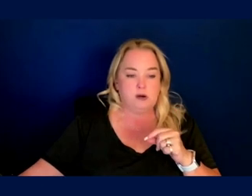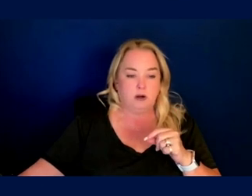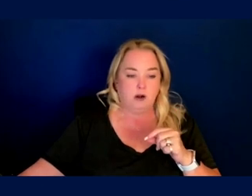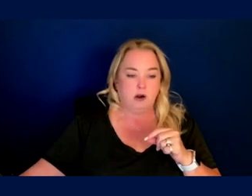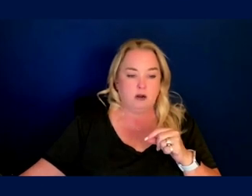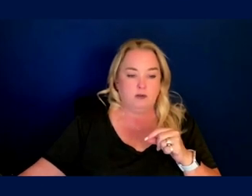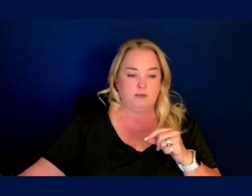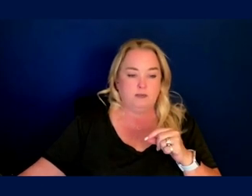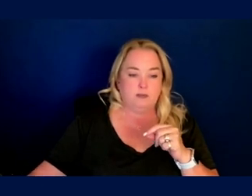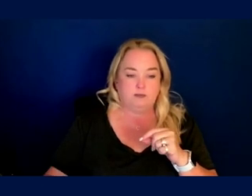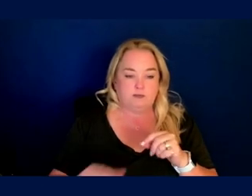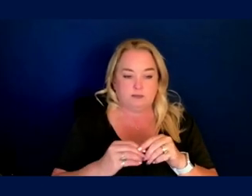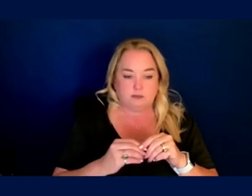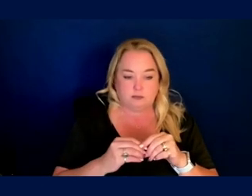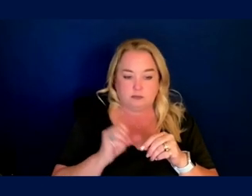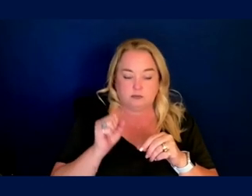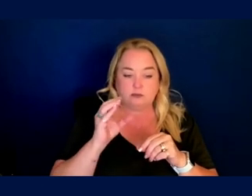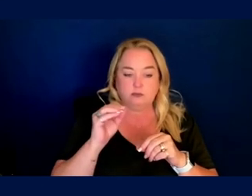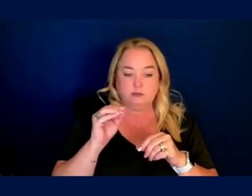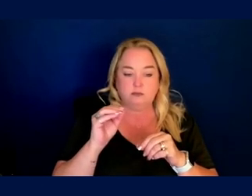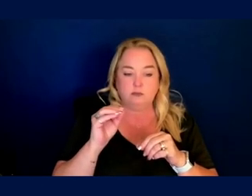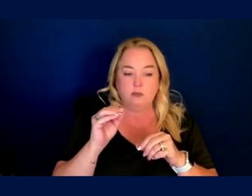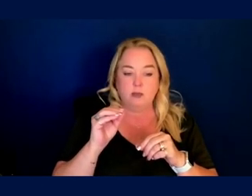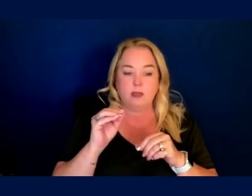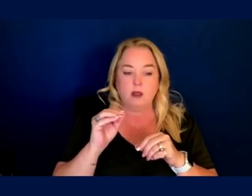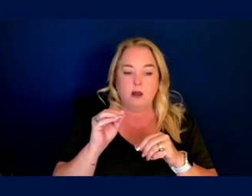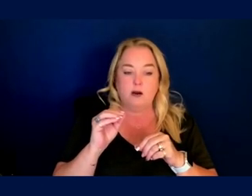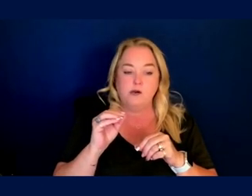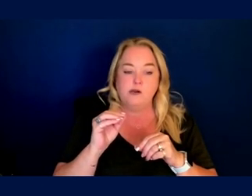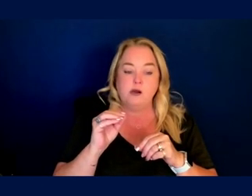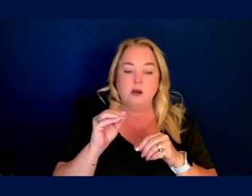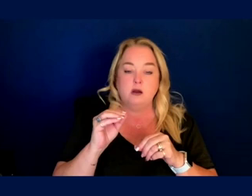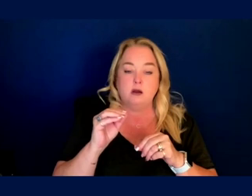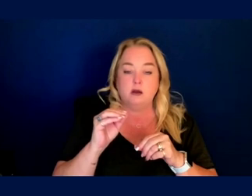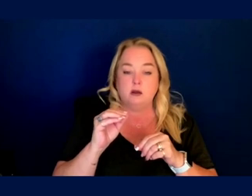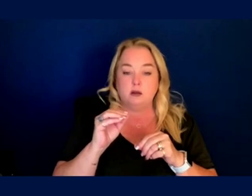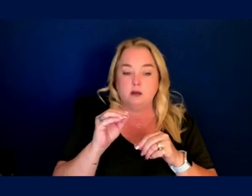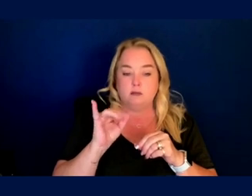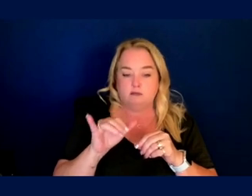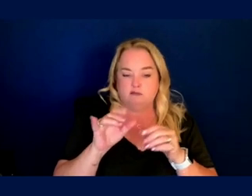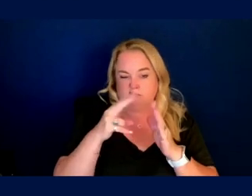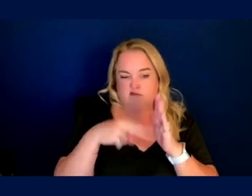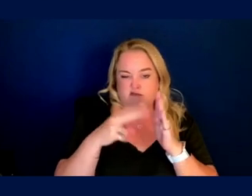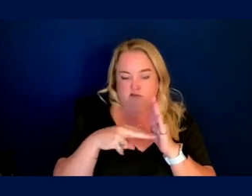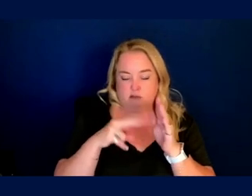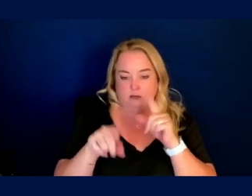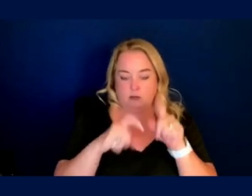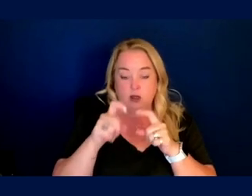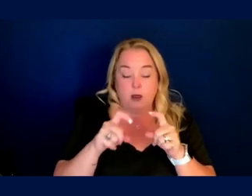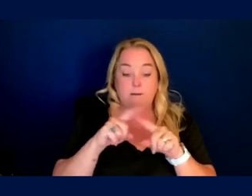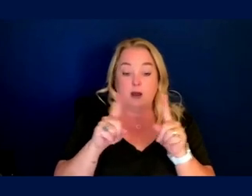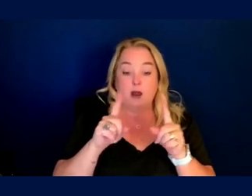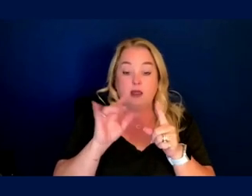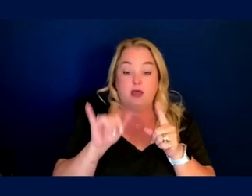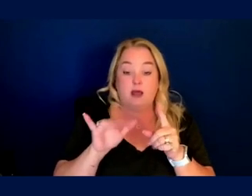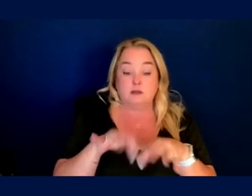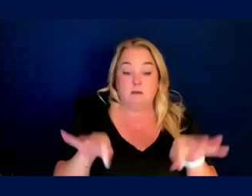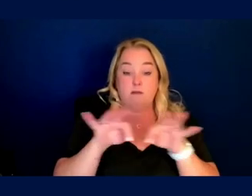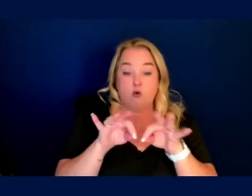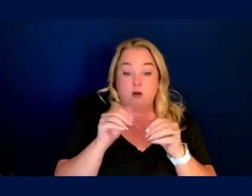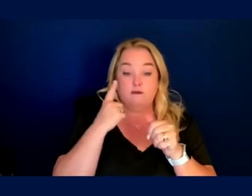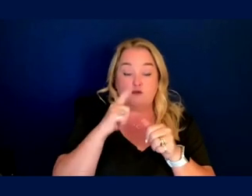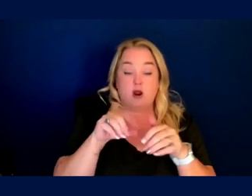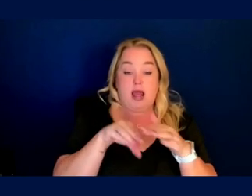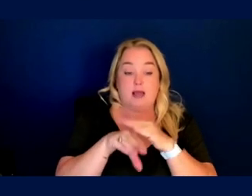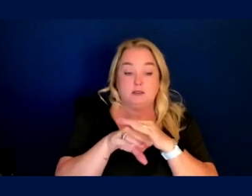protocol for handling emergency scenarios across crews with different abilities, which seems to be critical as we're expanding access